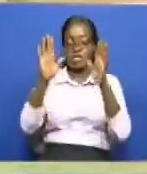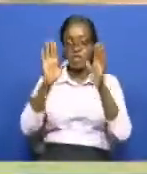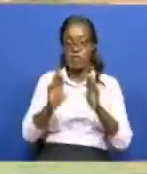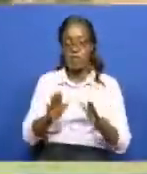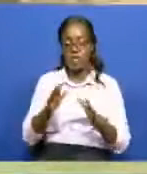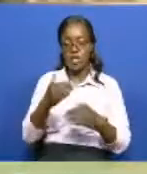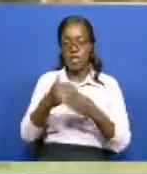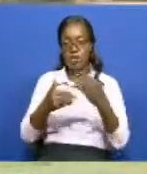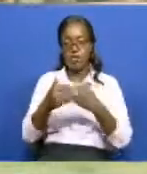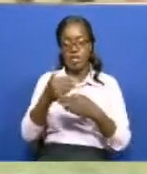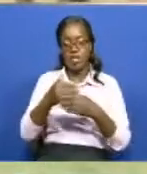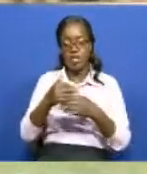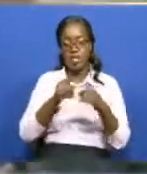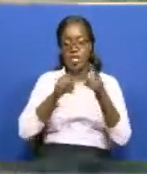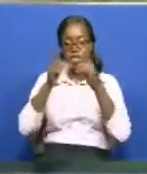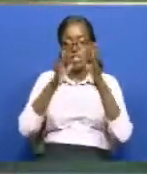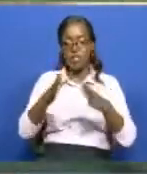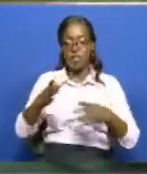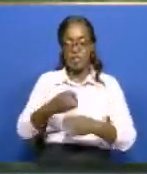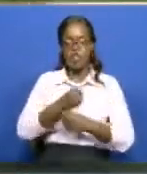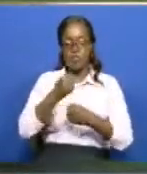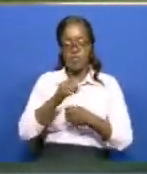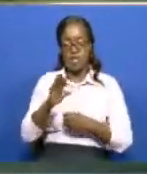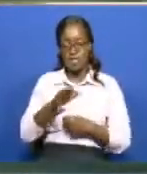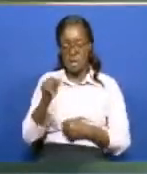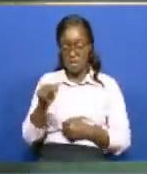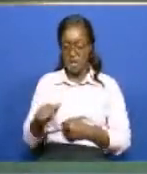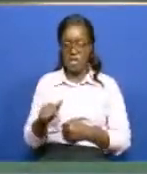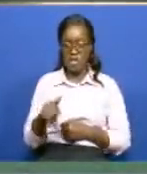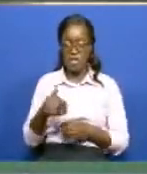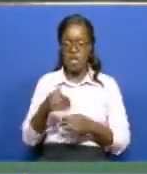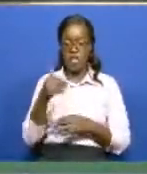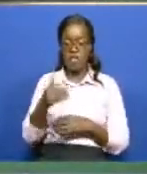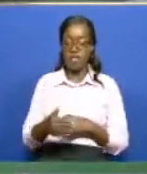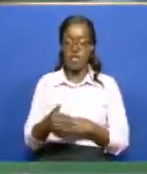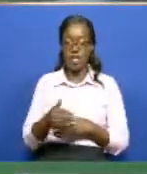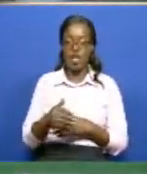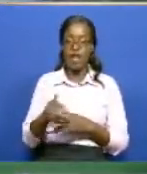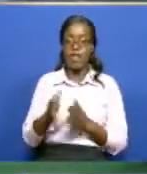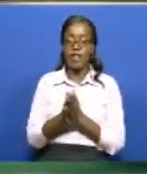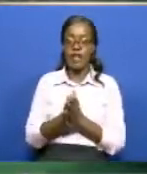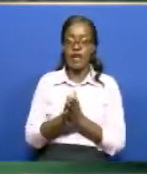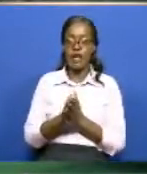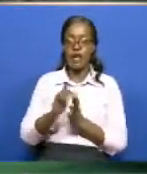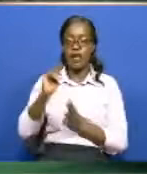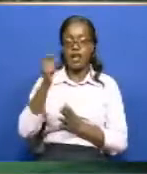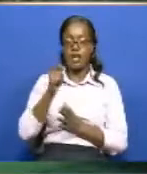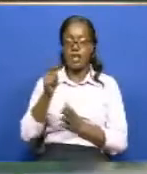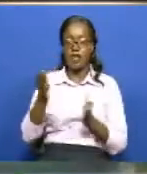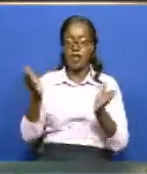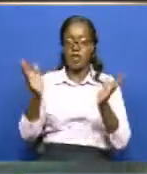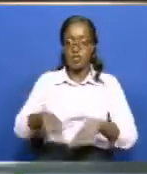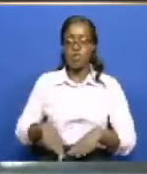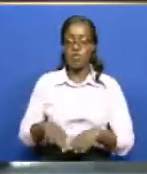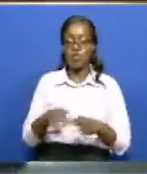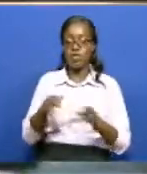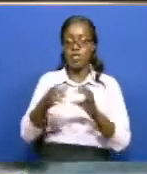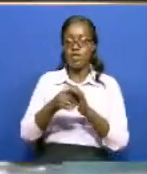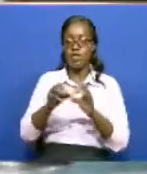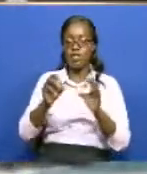travelers' confidence in the destination. After the pandemic broke, Kenya joined the world in the World Tourism Organization